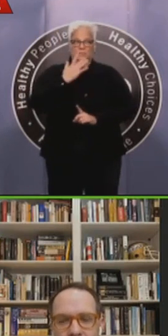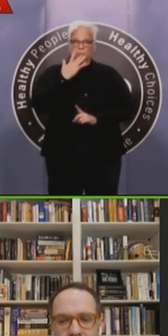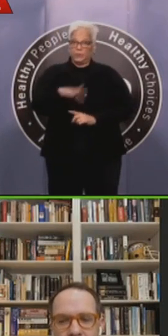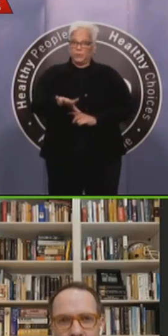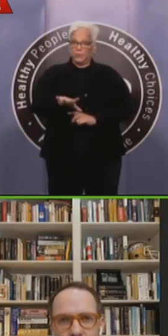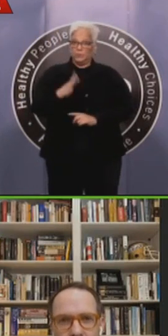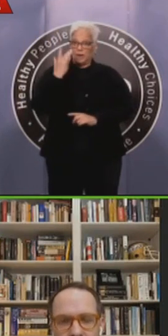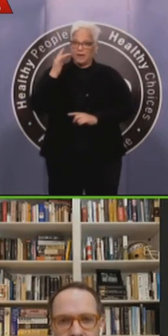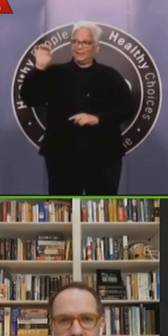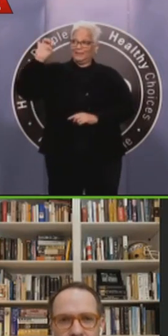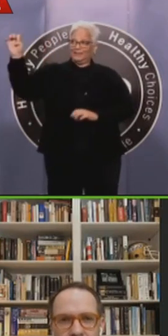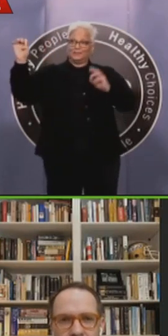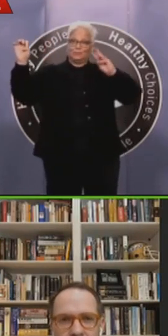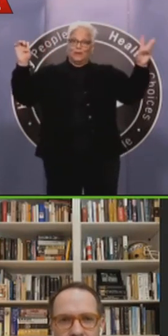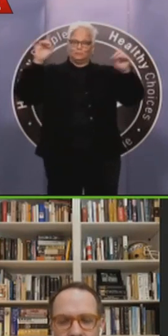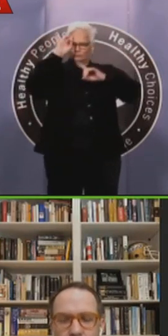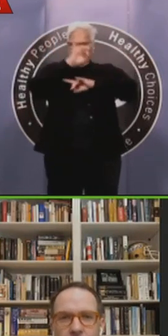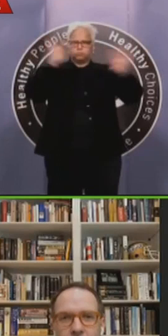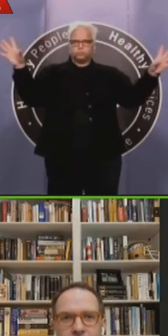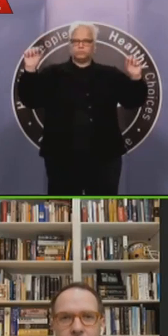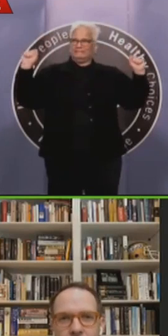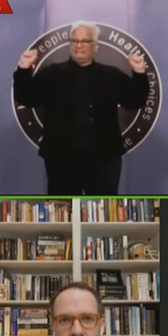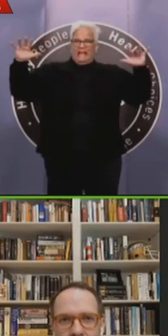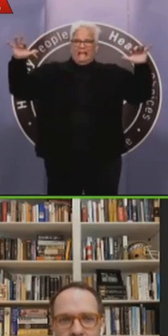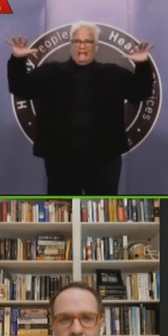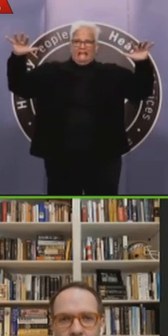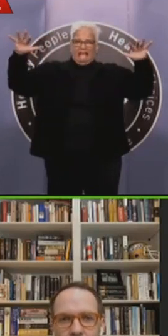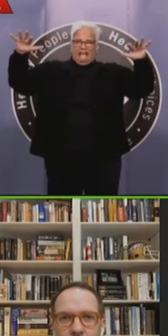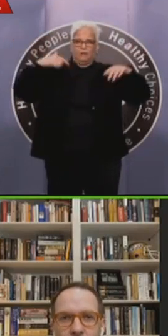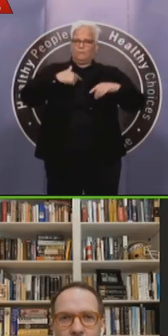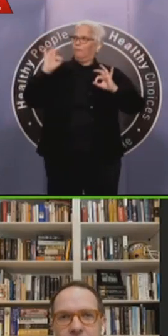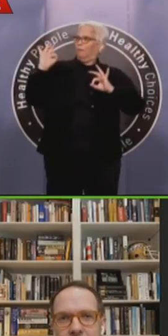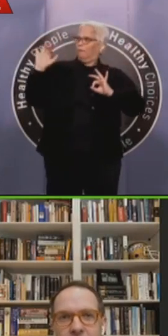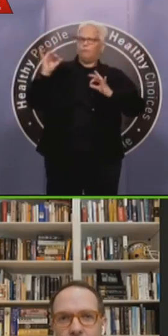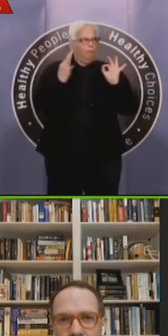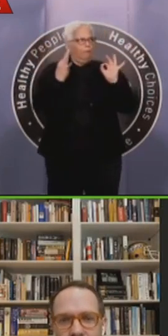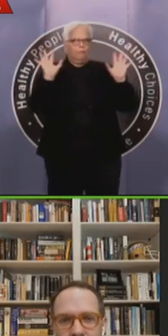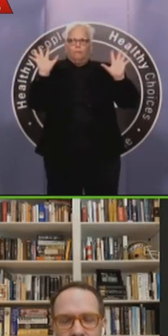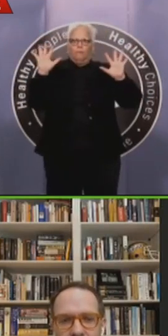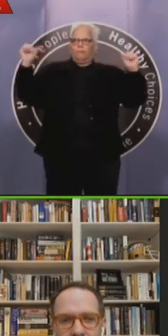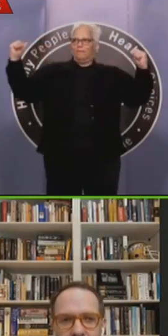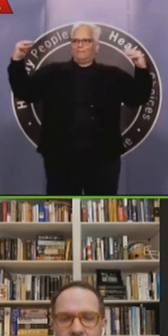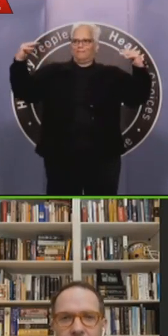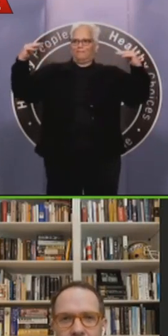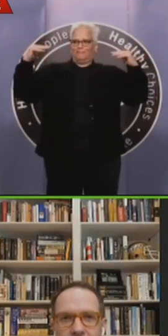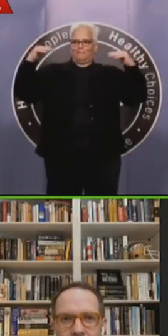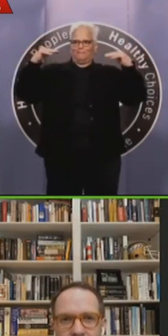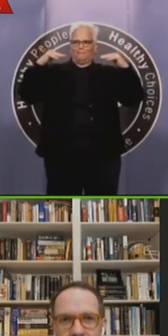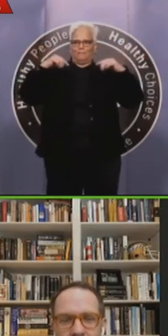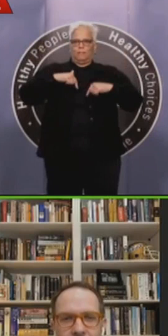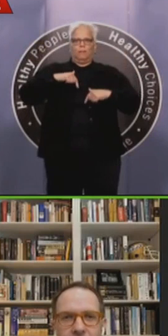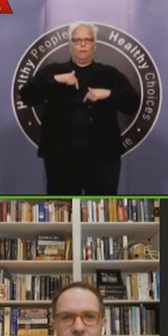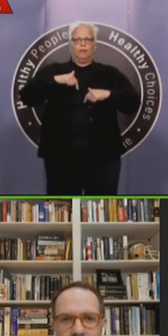cities in the United States were. Uh, and so we were able to look at what those cities dealt with, uh, how